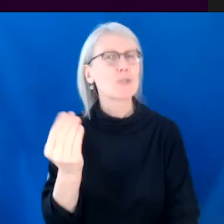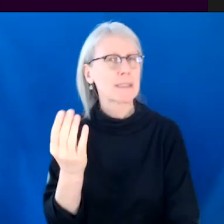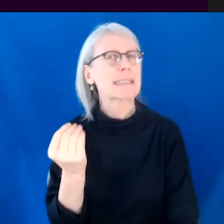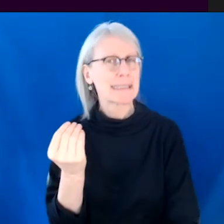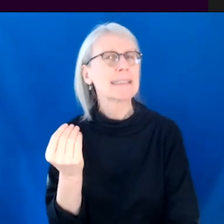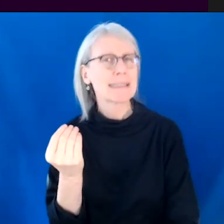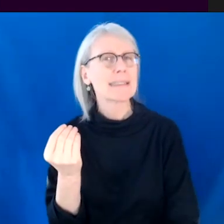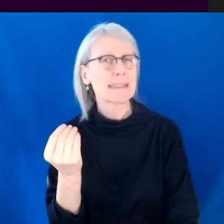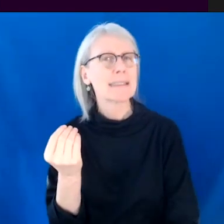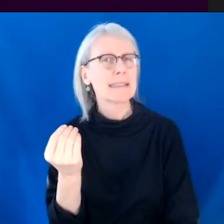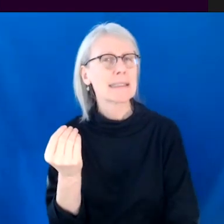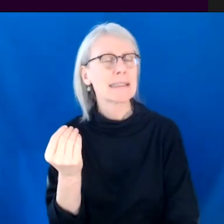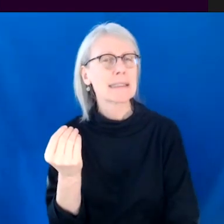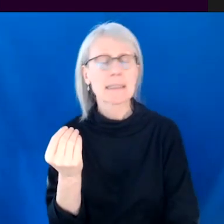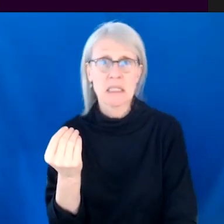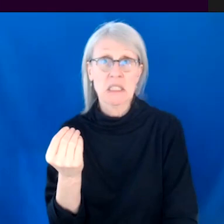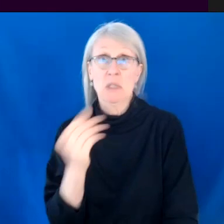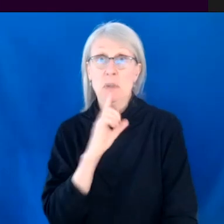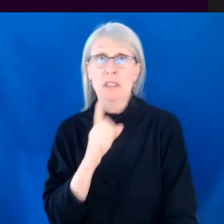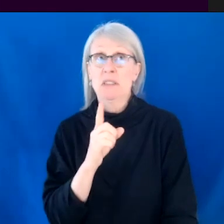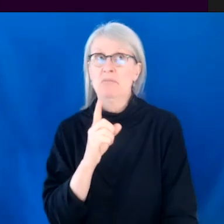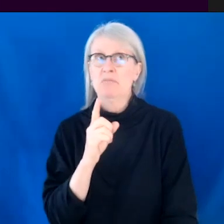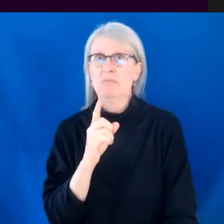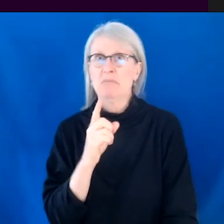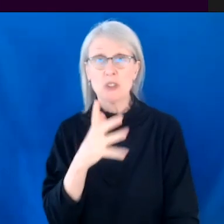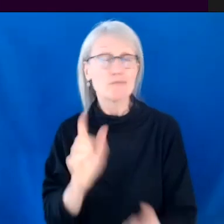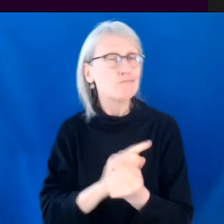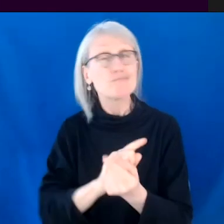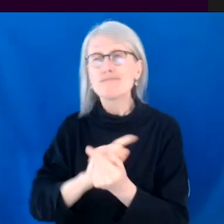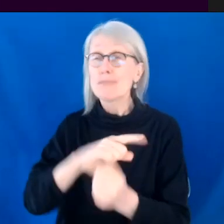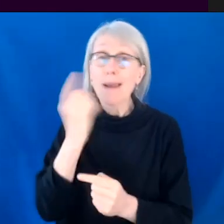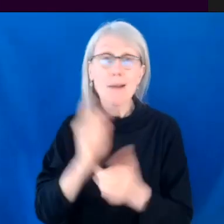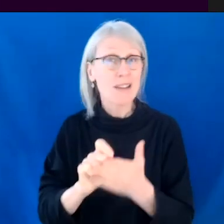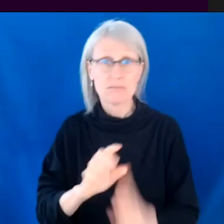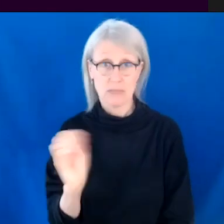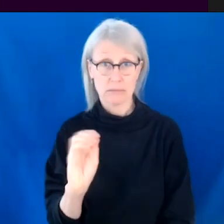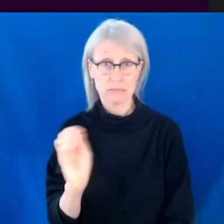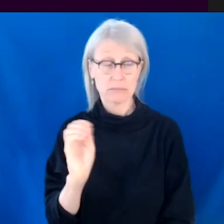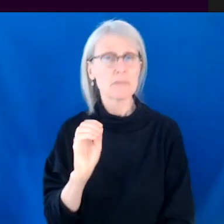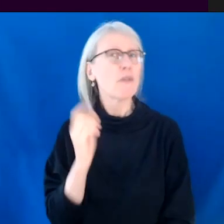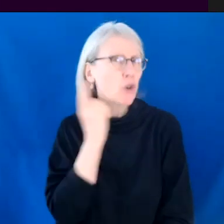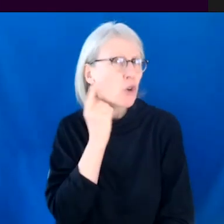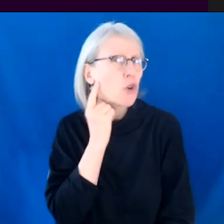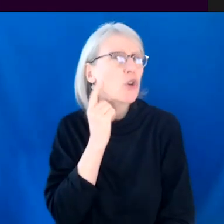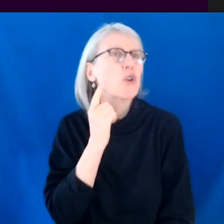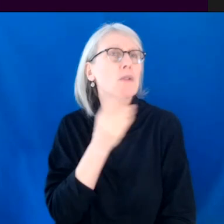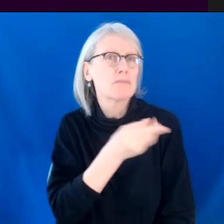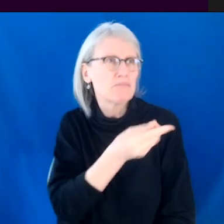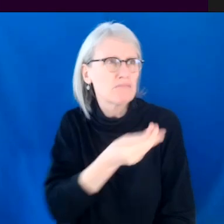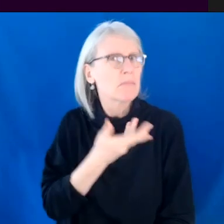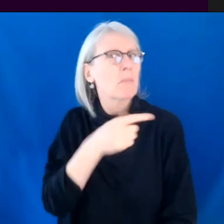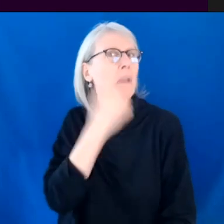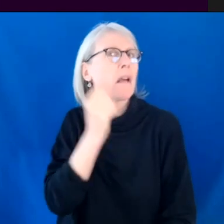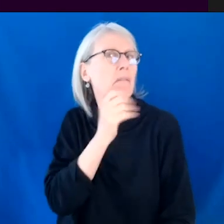And so there were, I didn't know any other black writers. So I'd heard that there was this other female black writer who had done a lot